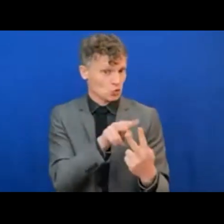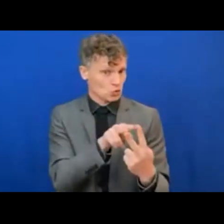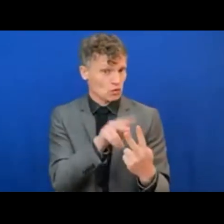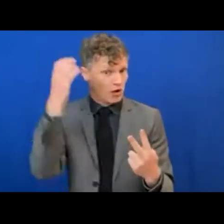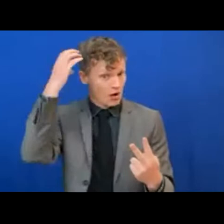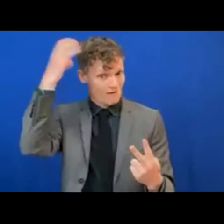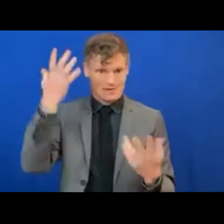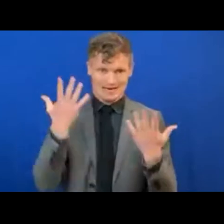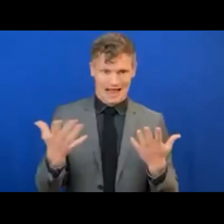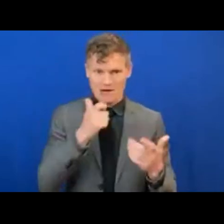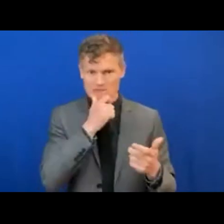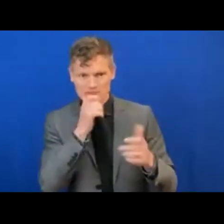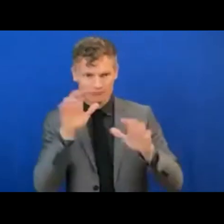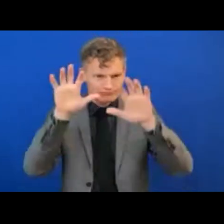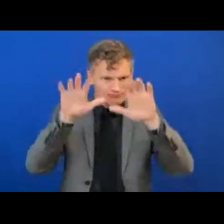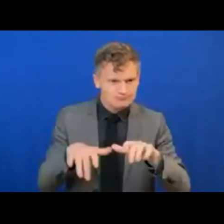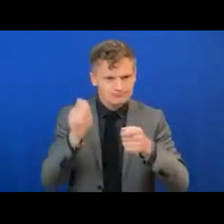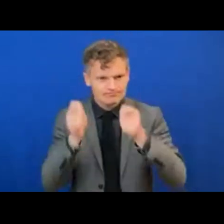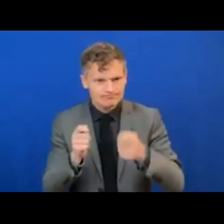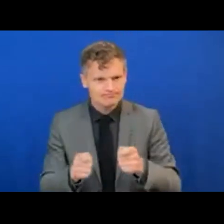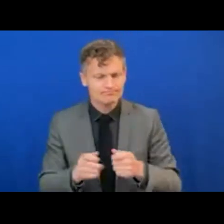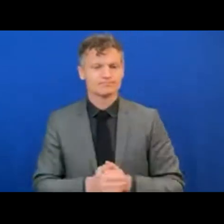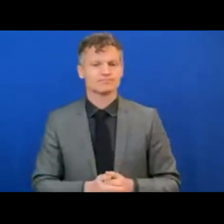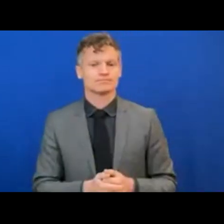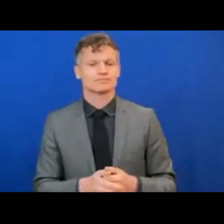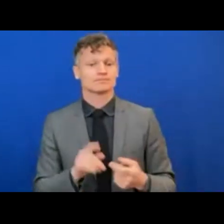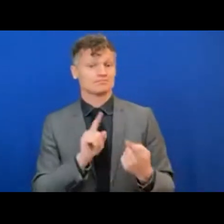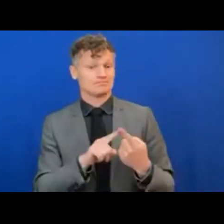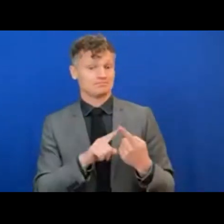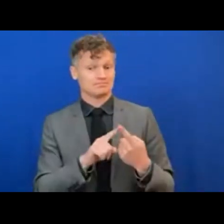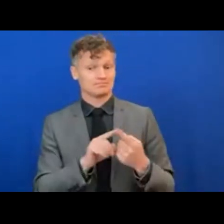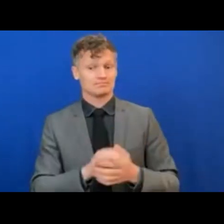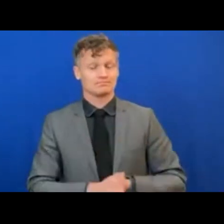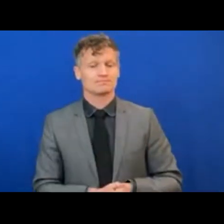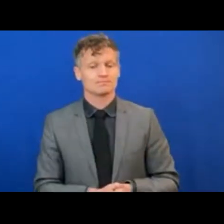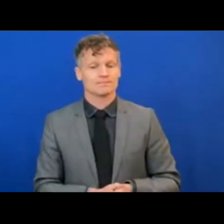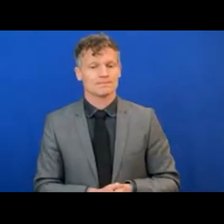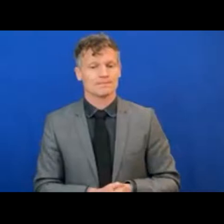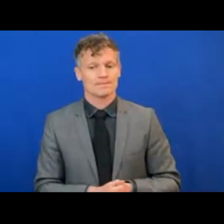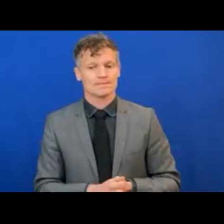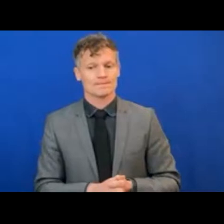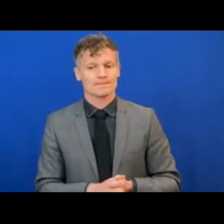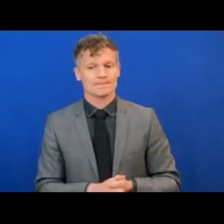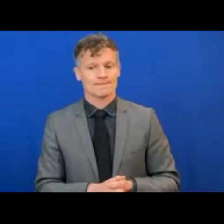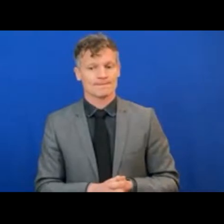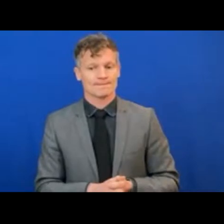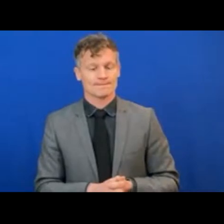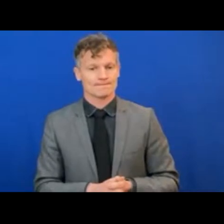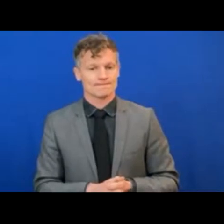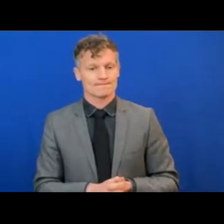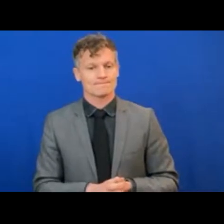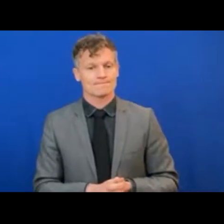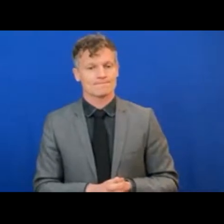working on. These reforms are at various stages of development and the national telecommunications regulator, Ethiopian communications